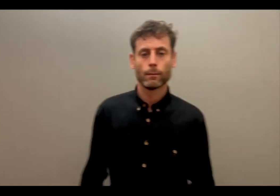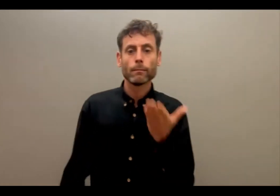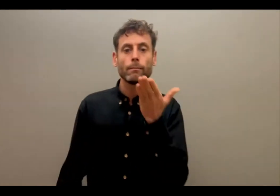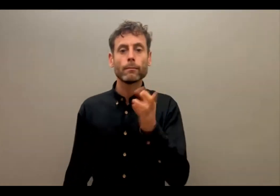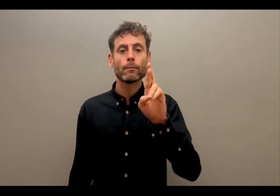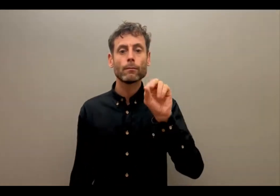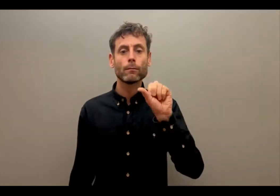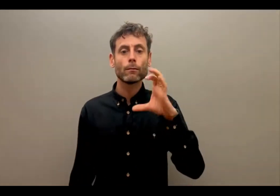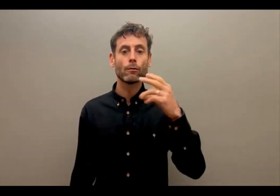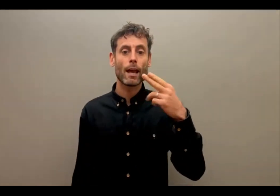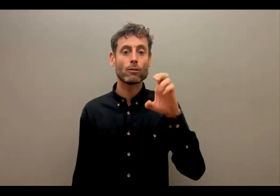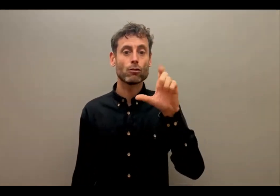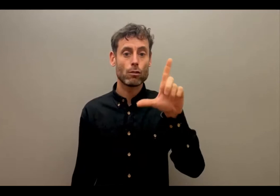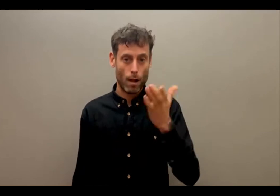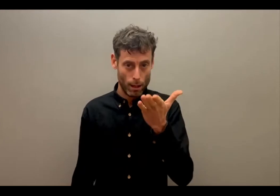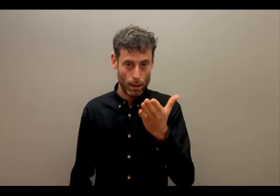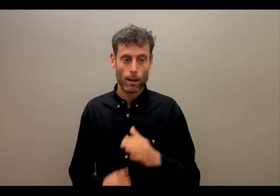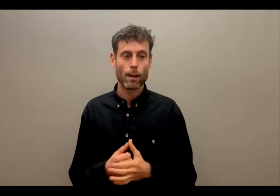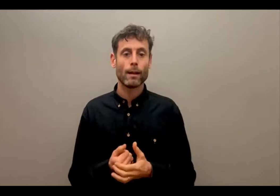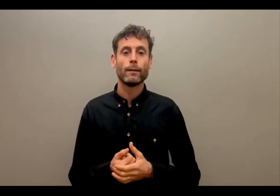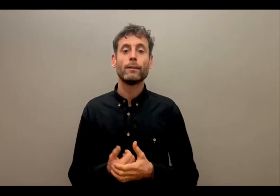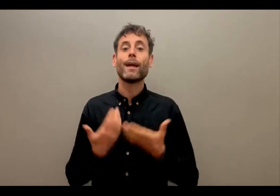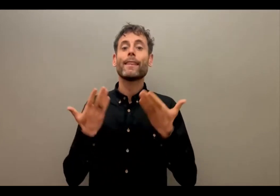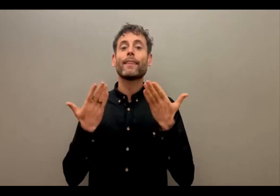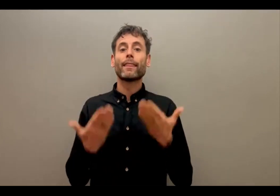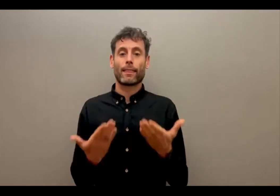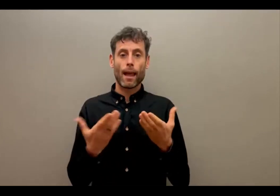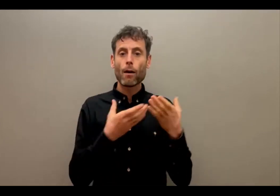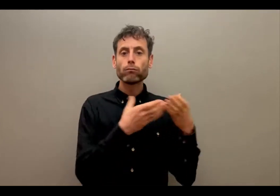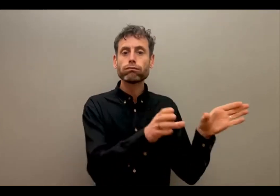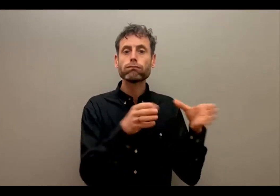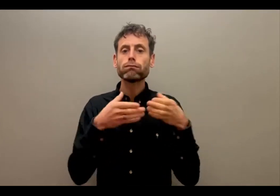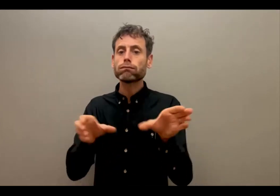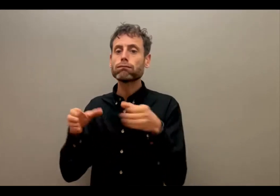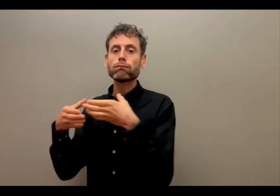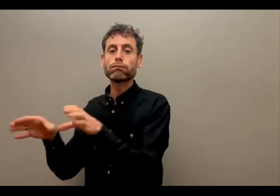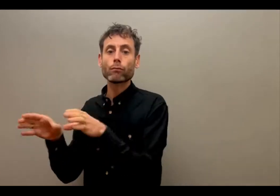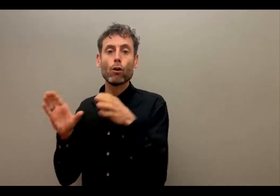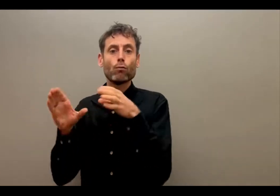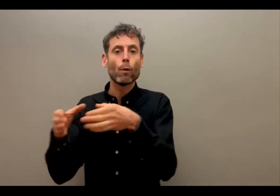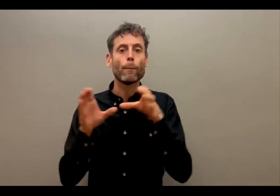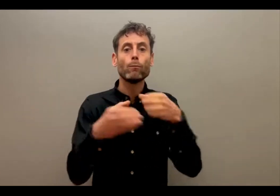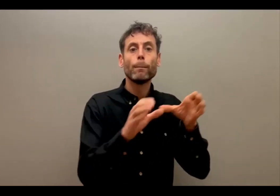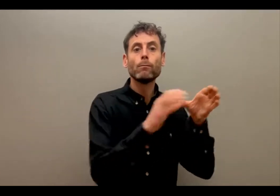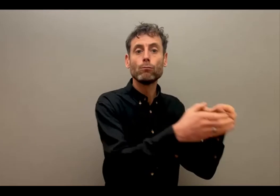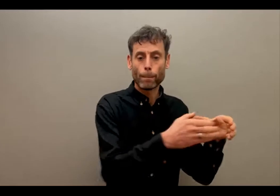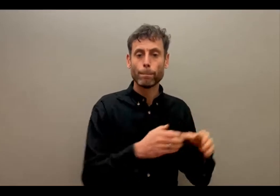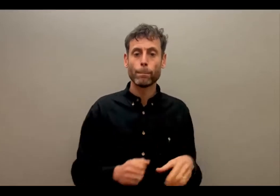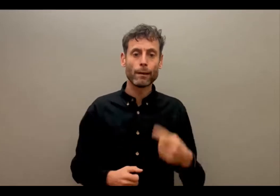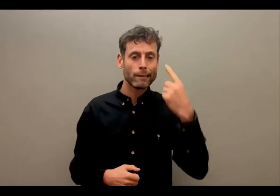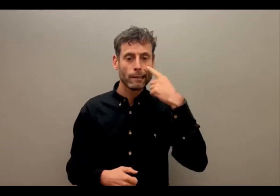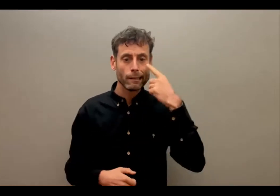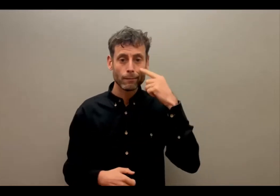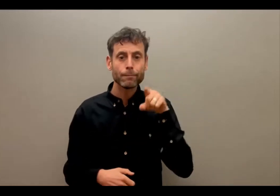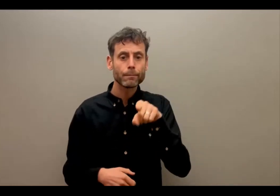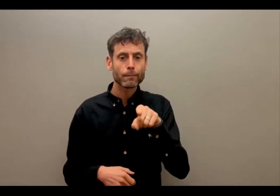Great, thanks. I think we're breaking into breakout rooms now, which has been set up. So there's just going